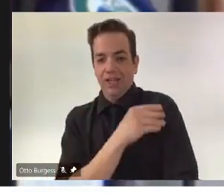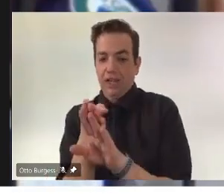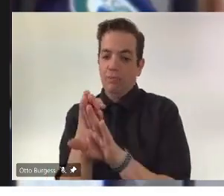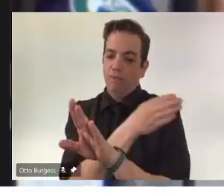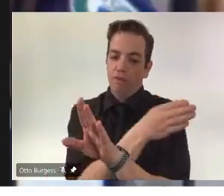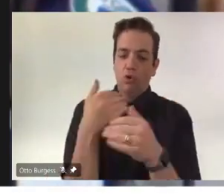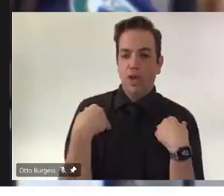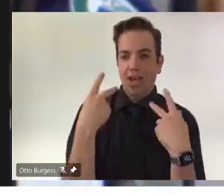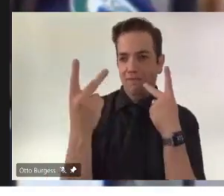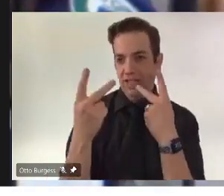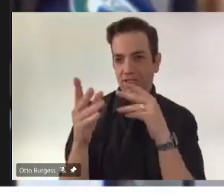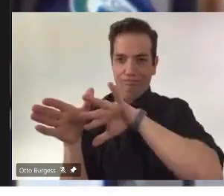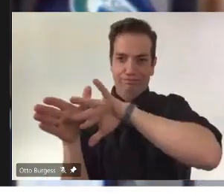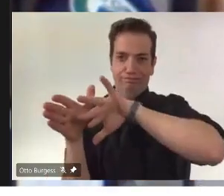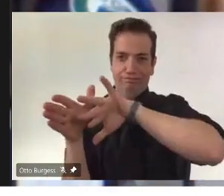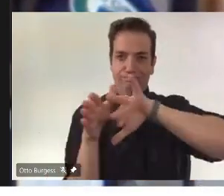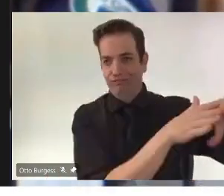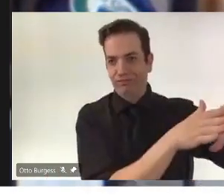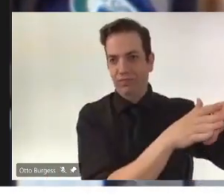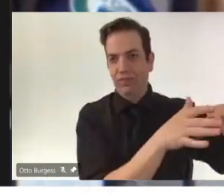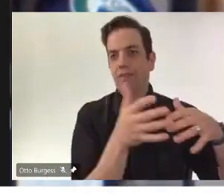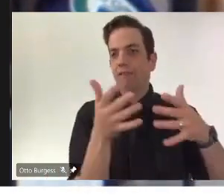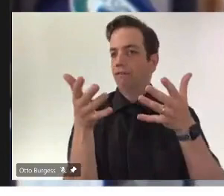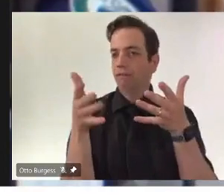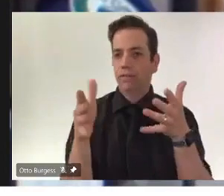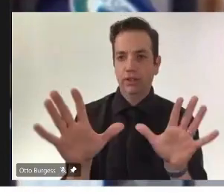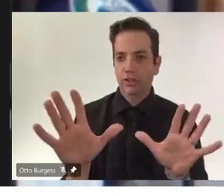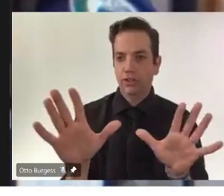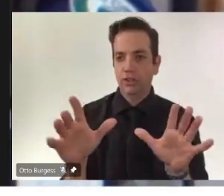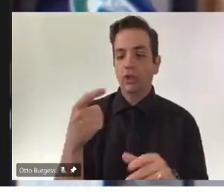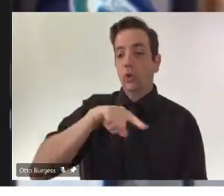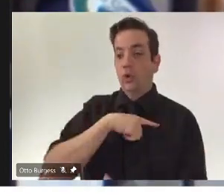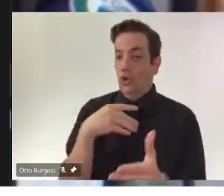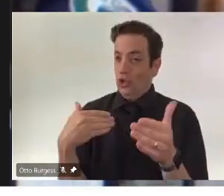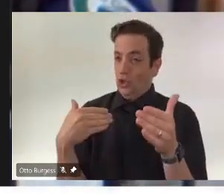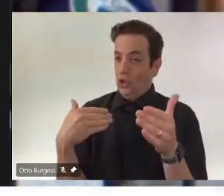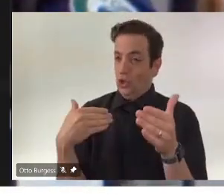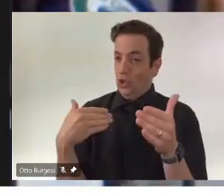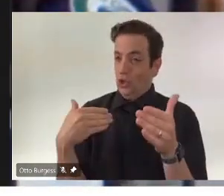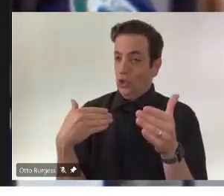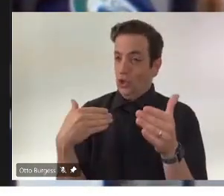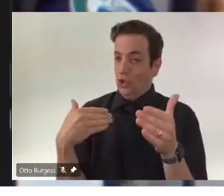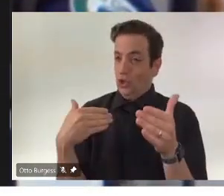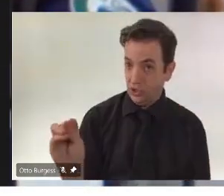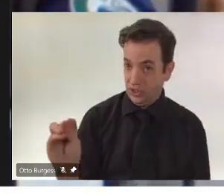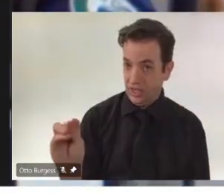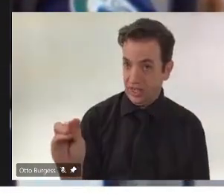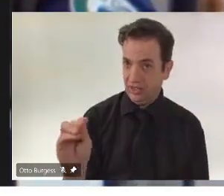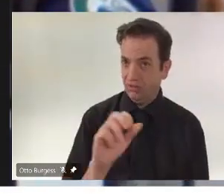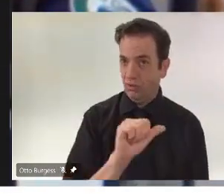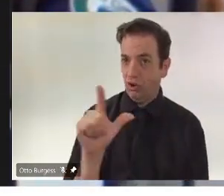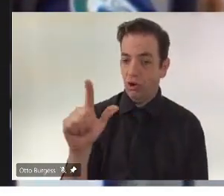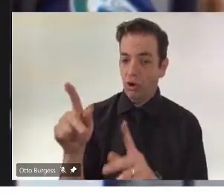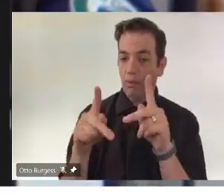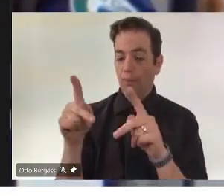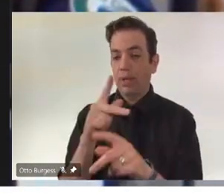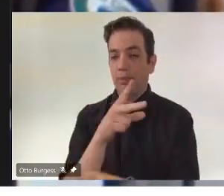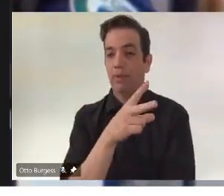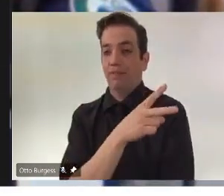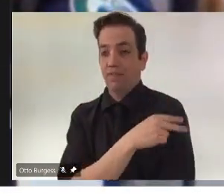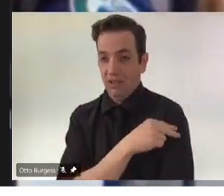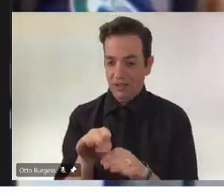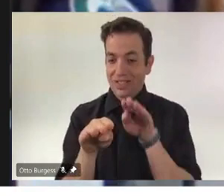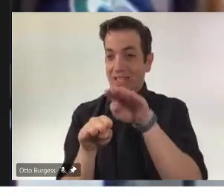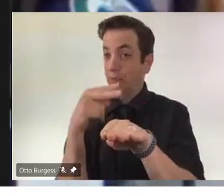two vaccination threshold. So the start date for step two should be reached any day now. When step two starts, all long-term